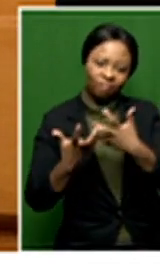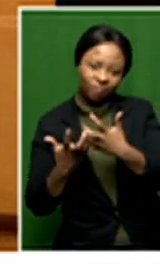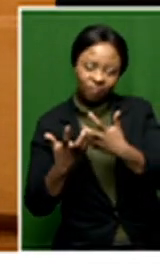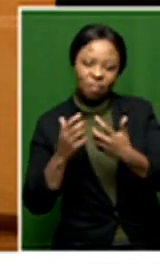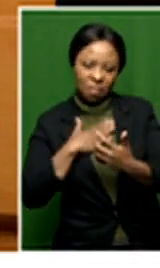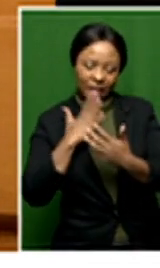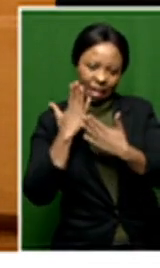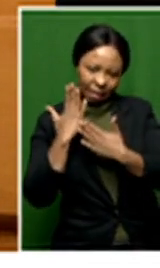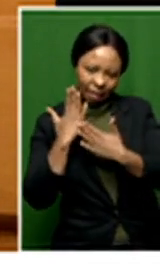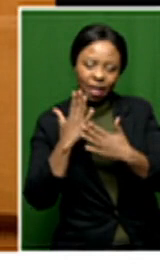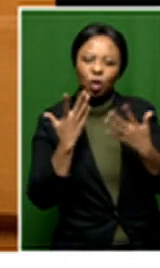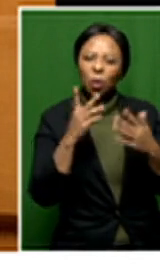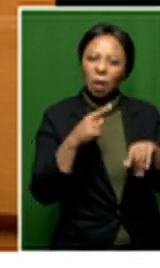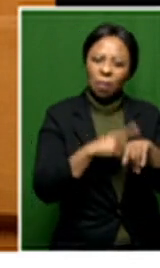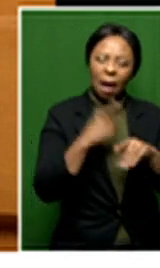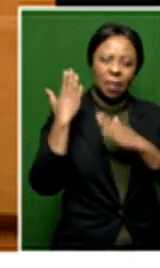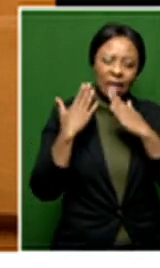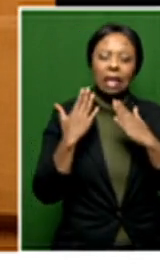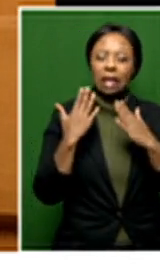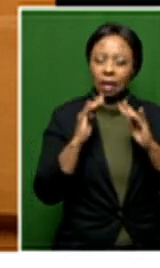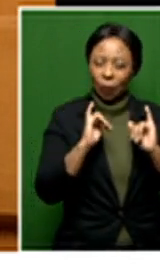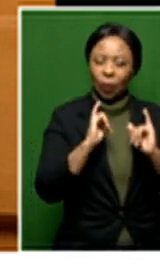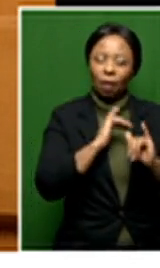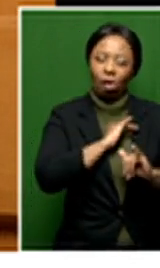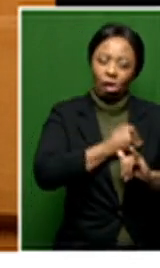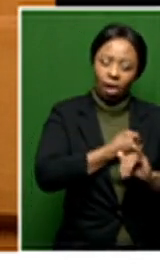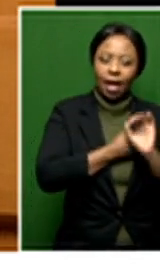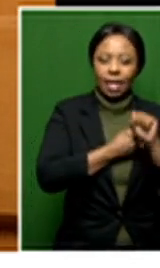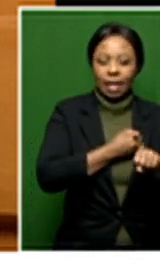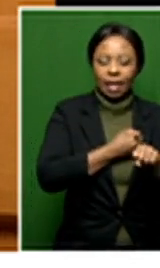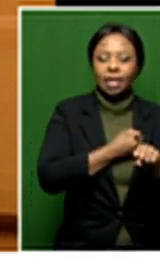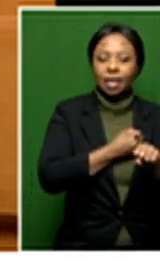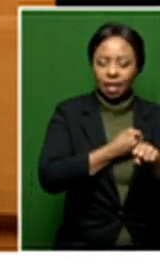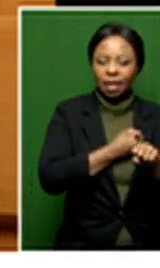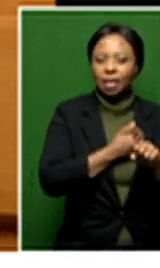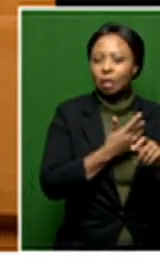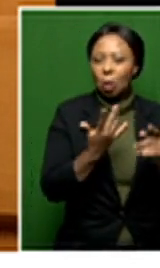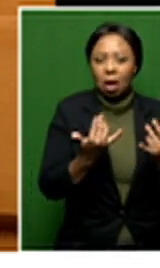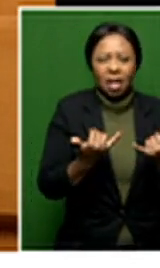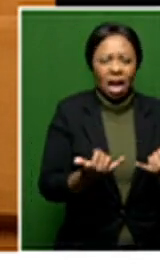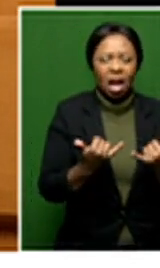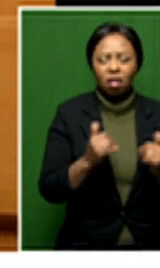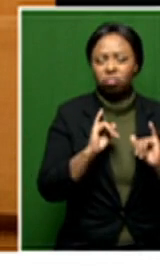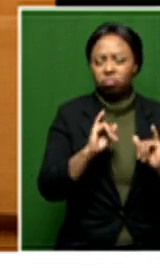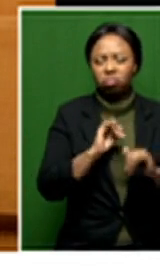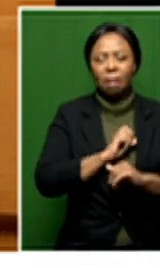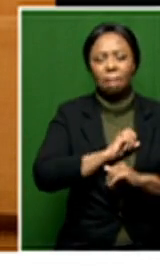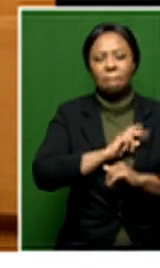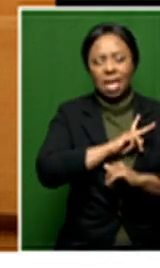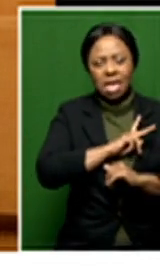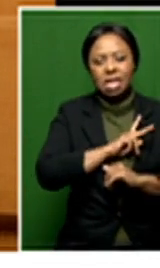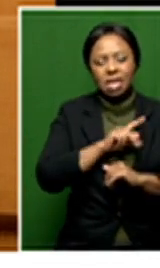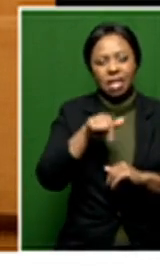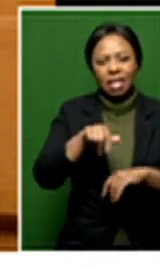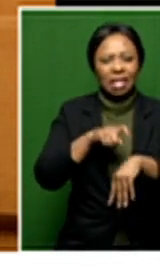oftentimes history can be very painful and we're currently in a very painful contemporary